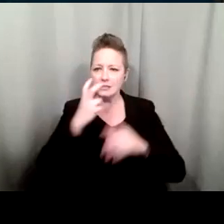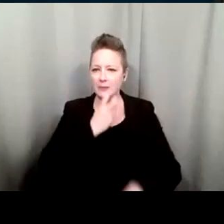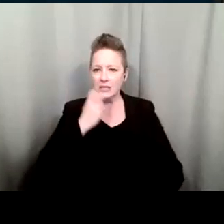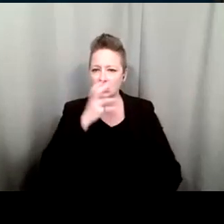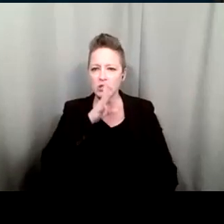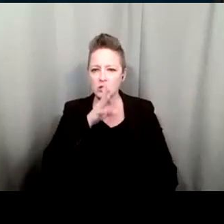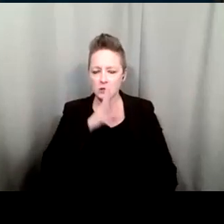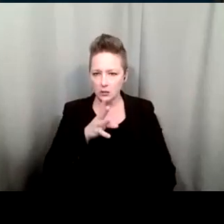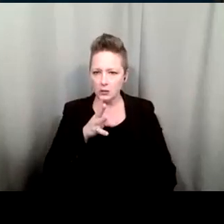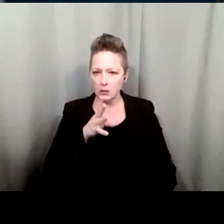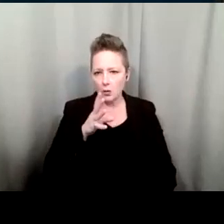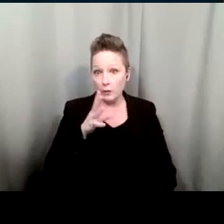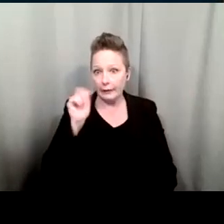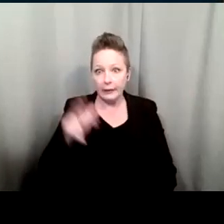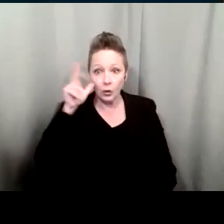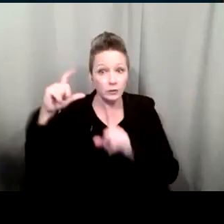that in mind